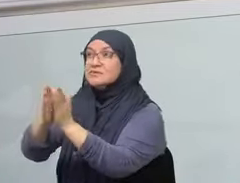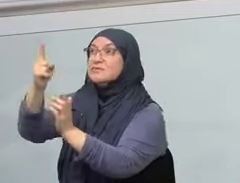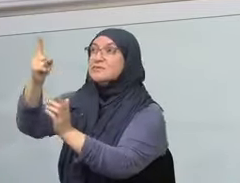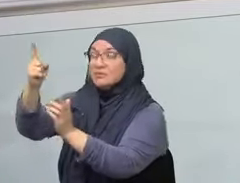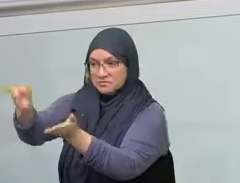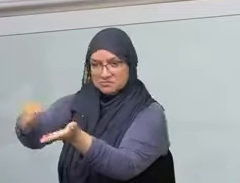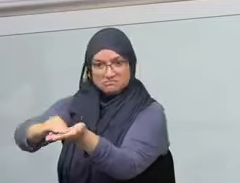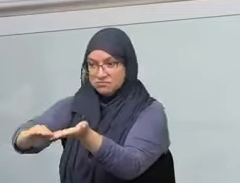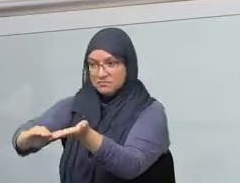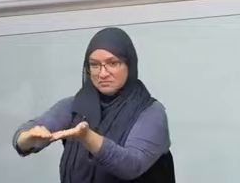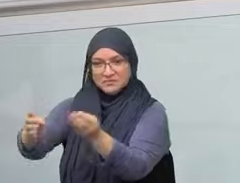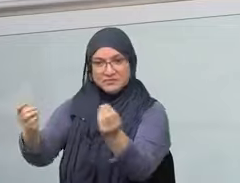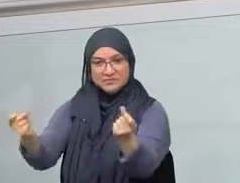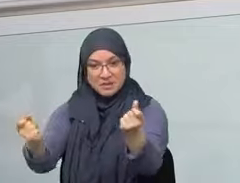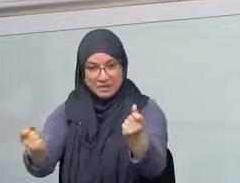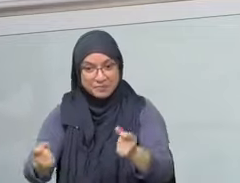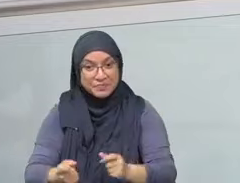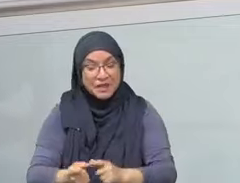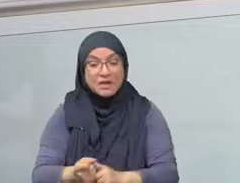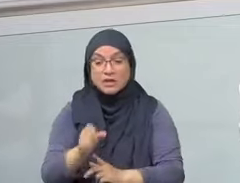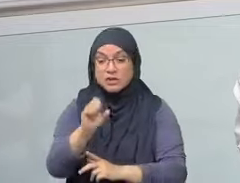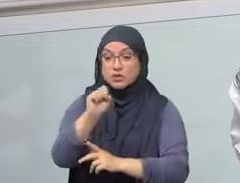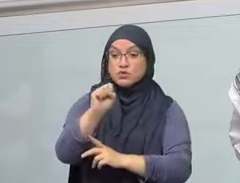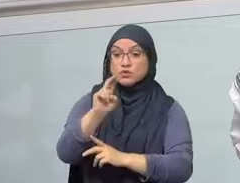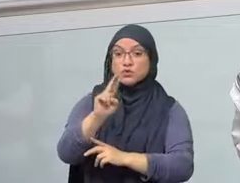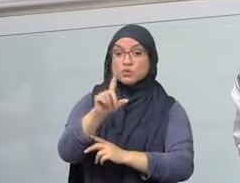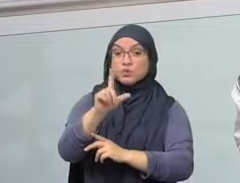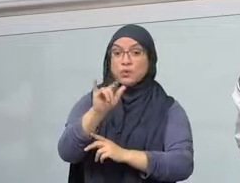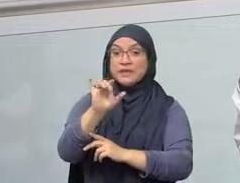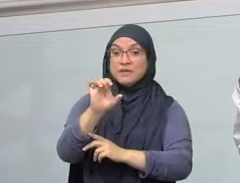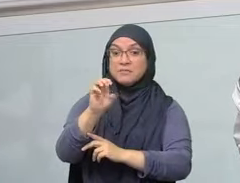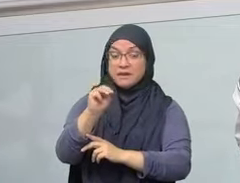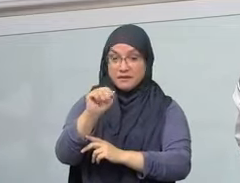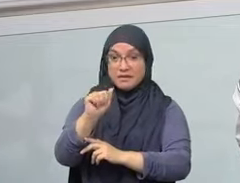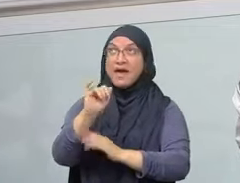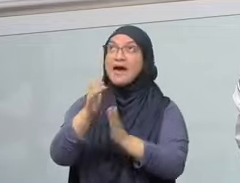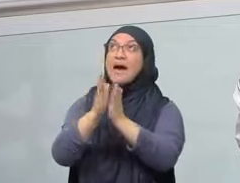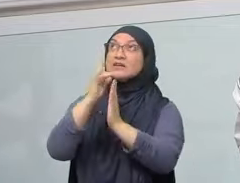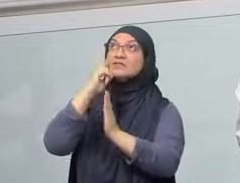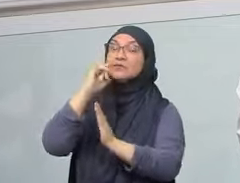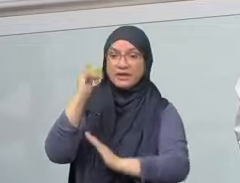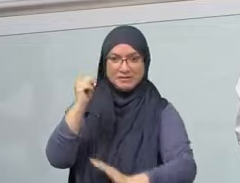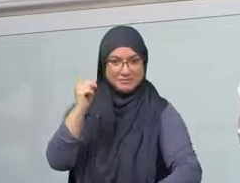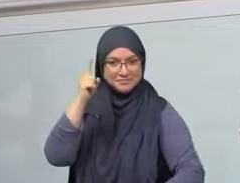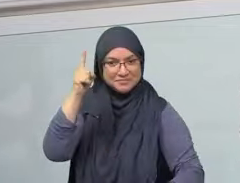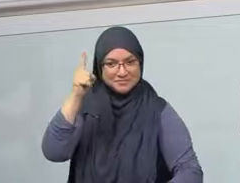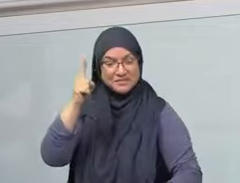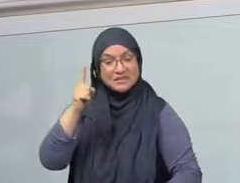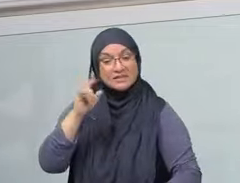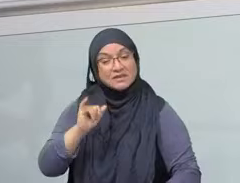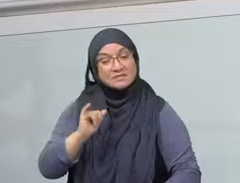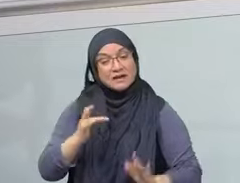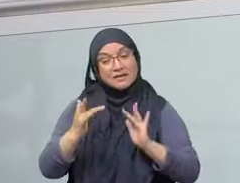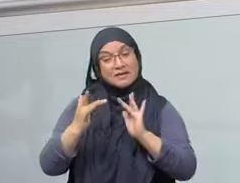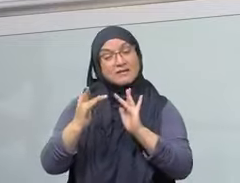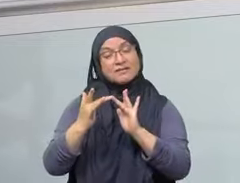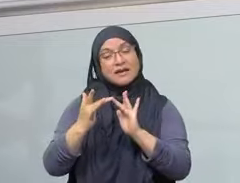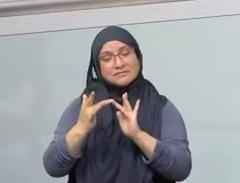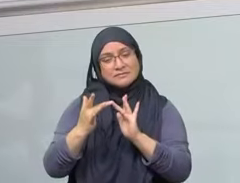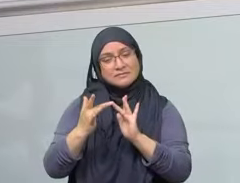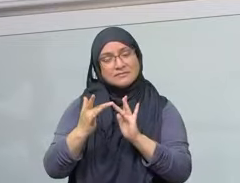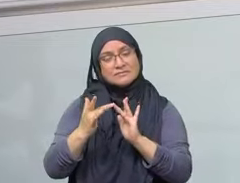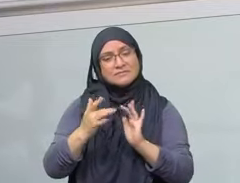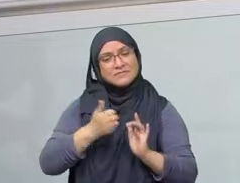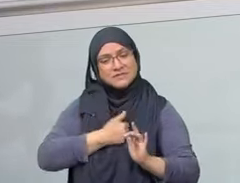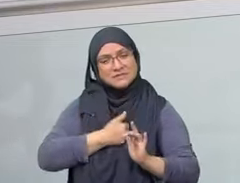and we pray, that we connect ourselves to that land, that we connect ourselves to the place of the prayer of the Prophets, the law of the Prophets, the way